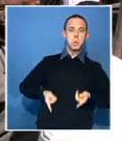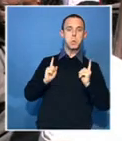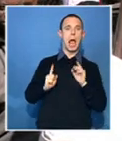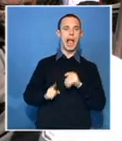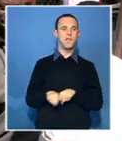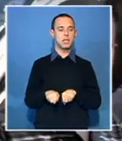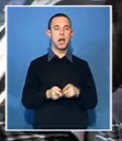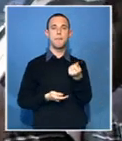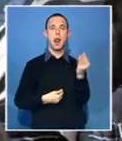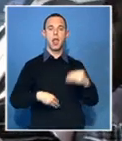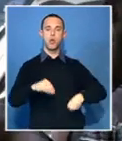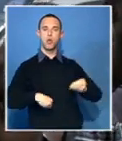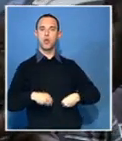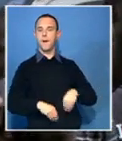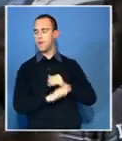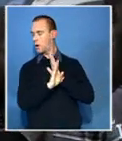to look the other way.